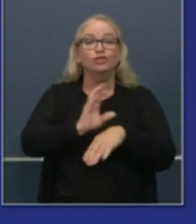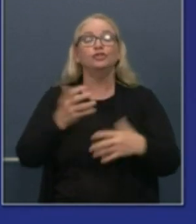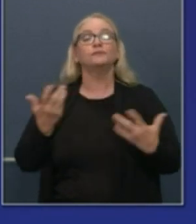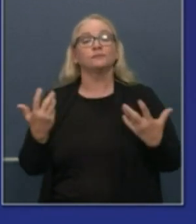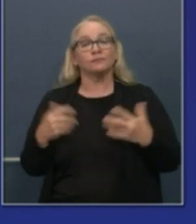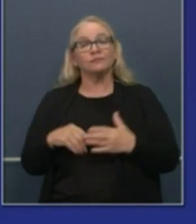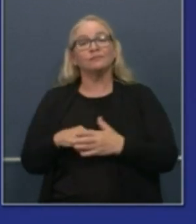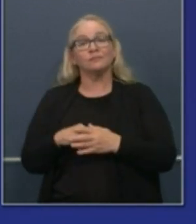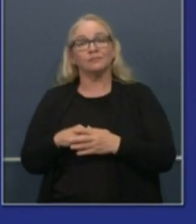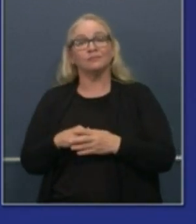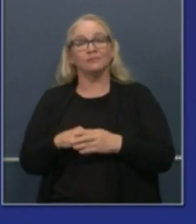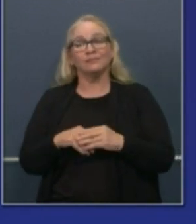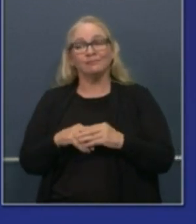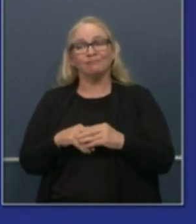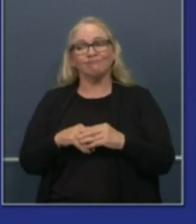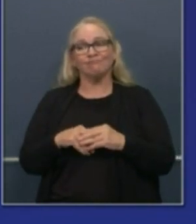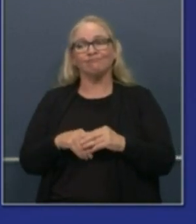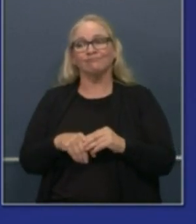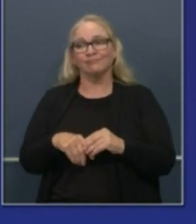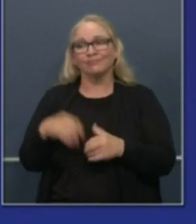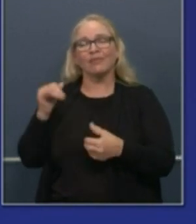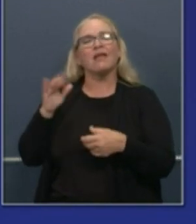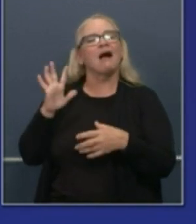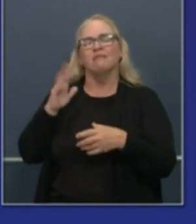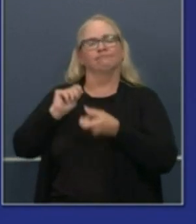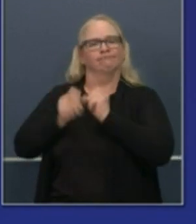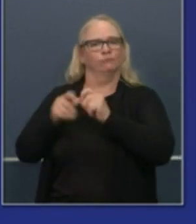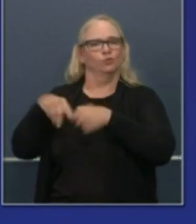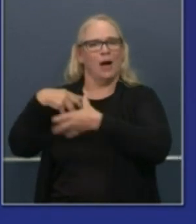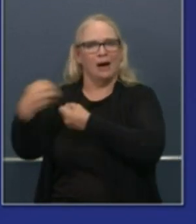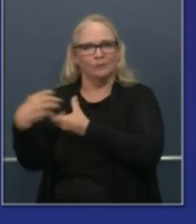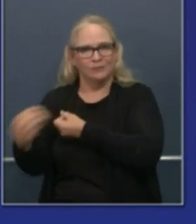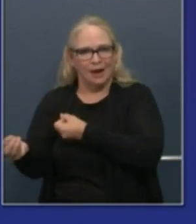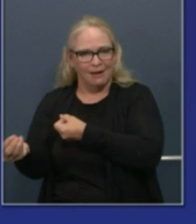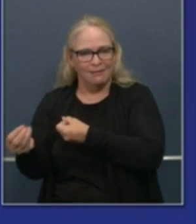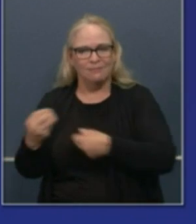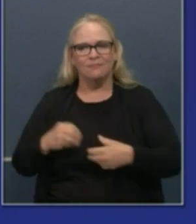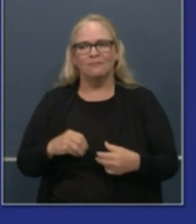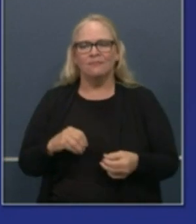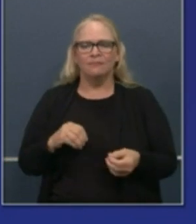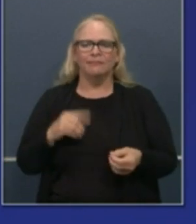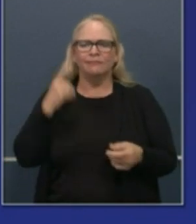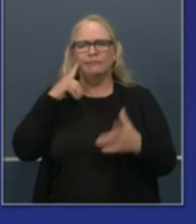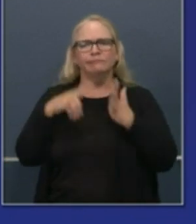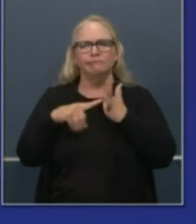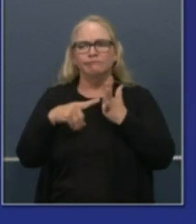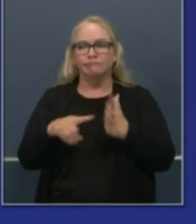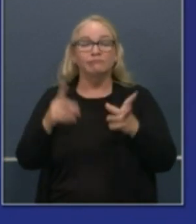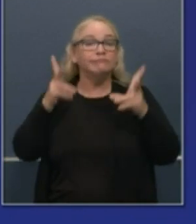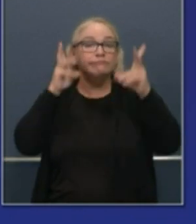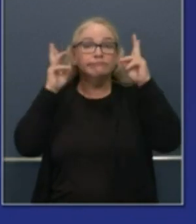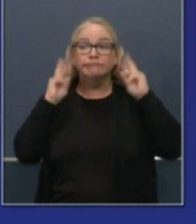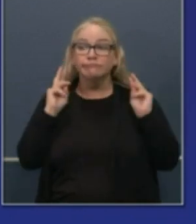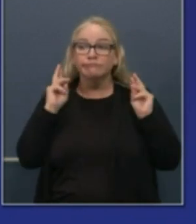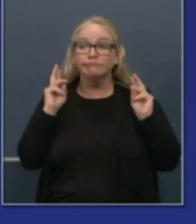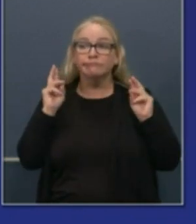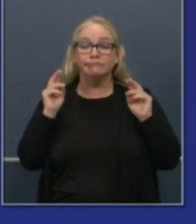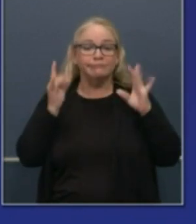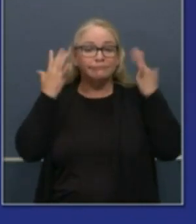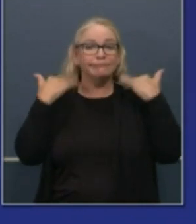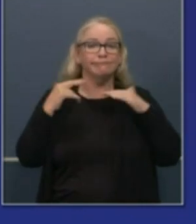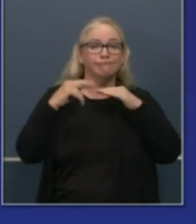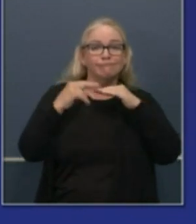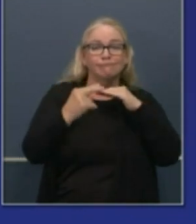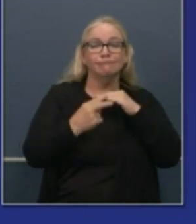Accordingly, issues of barbershops and personal care services. I want to just make personal clarification on the issue of